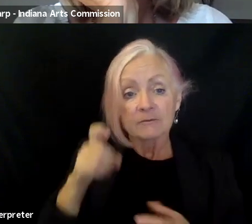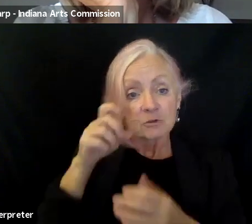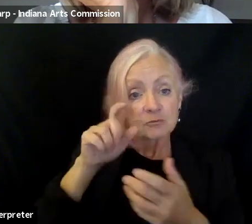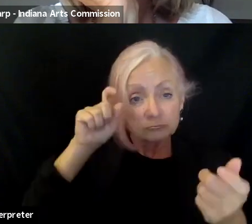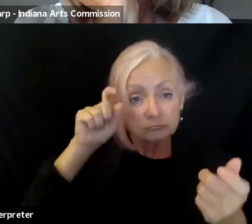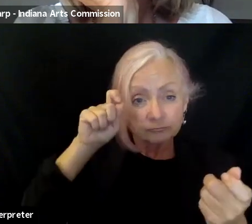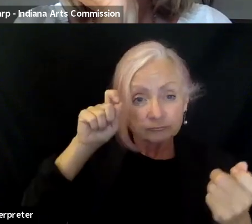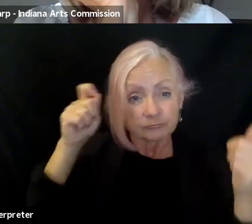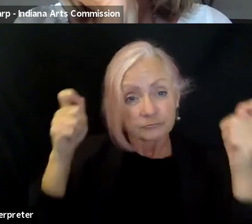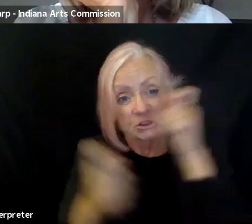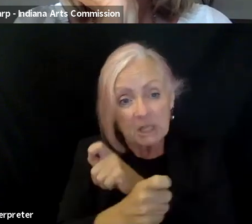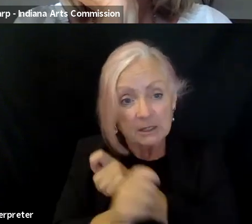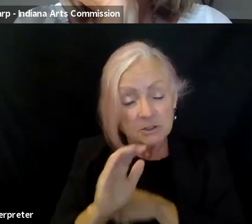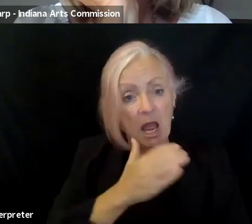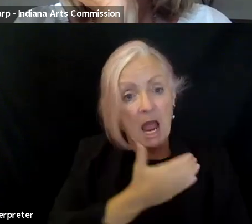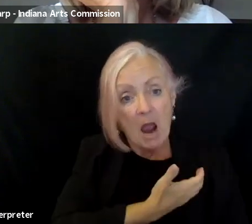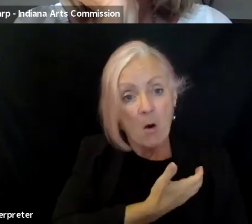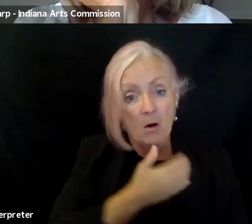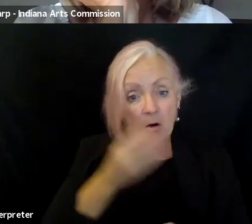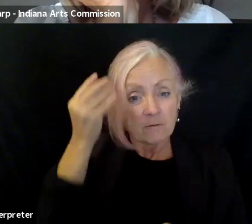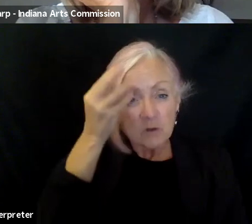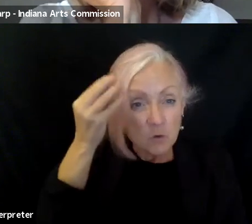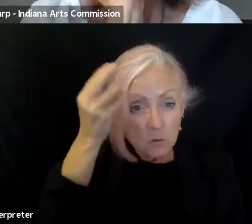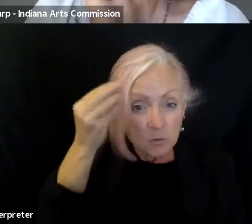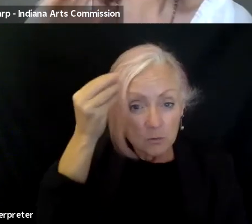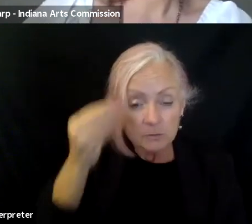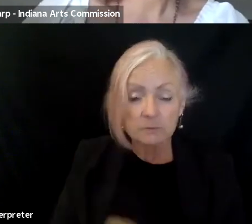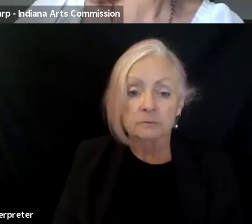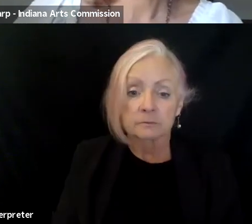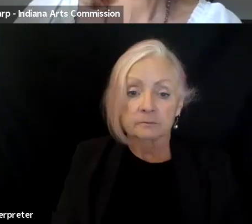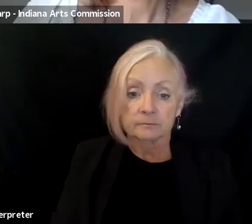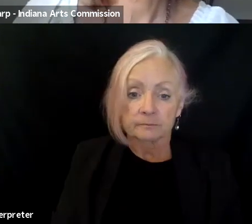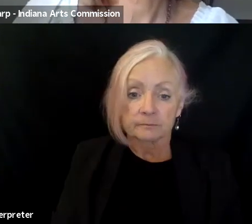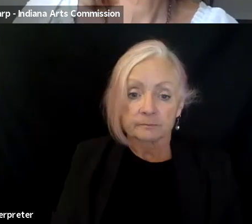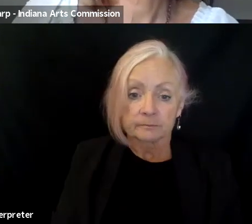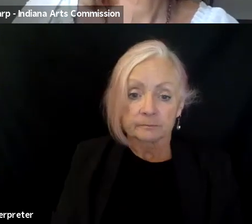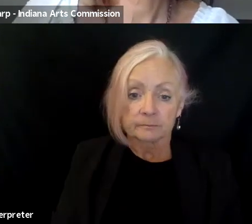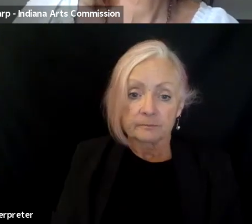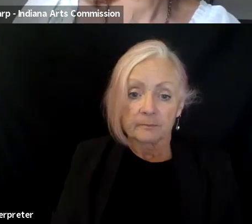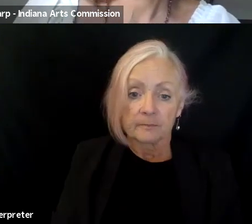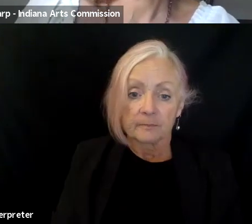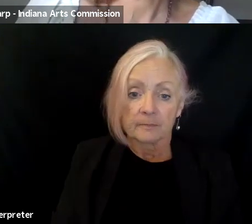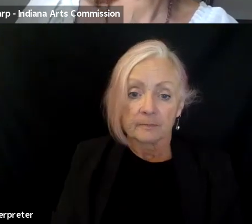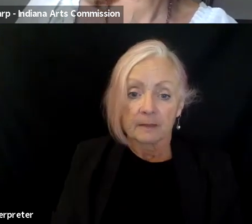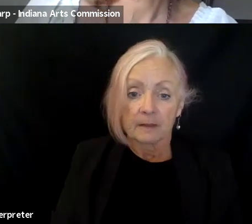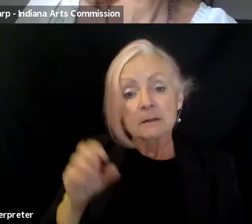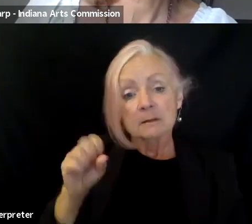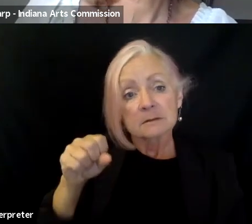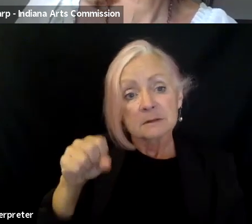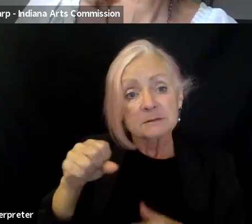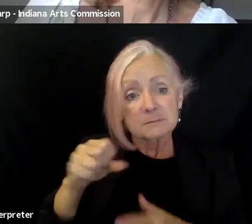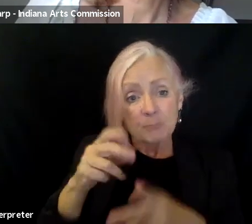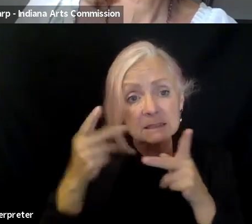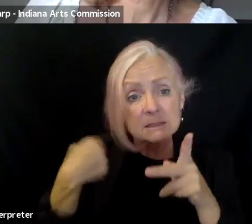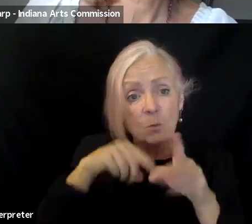a little bit differently. I'm not, not looking for a concert hall in those situations. Um, but there are seeds there to grow. And so I